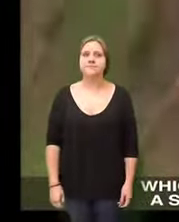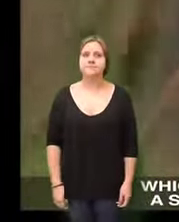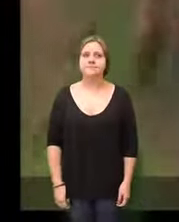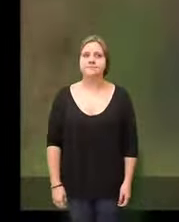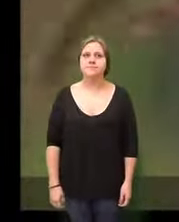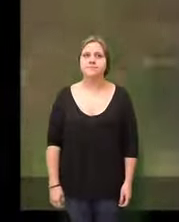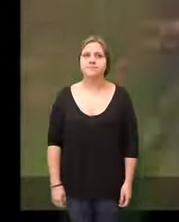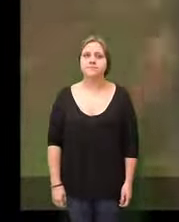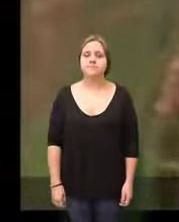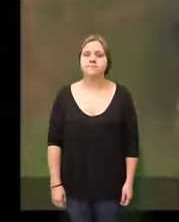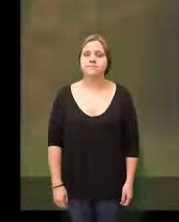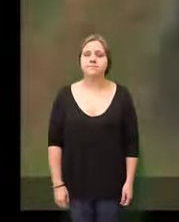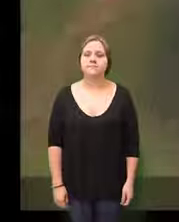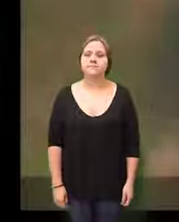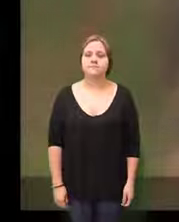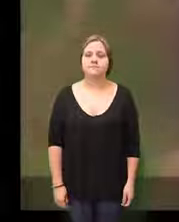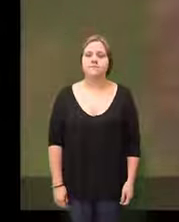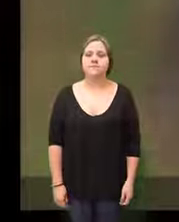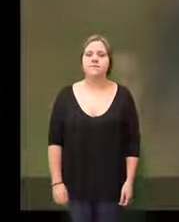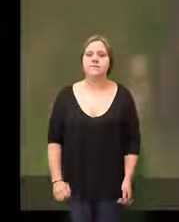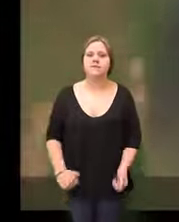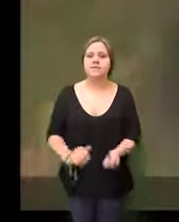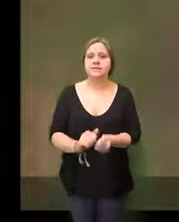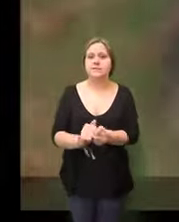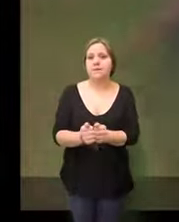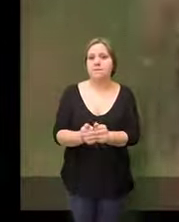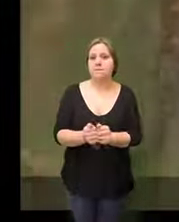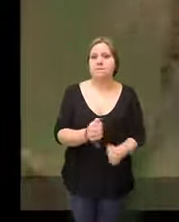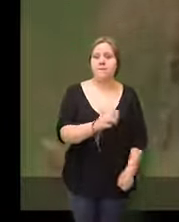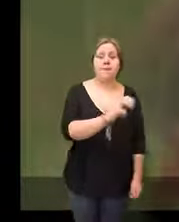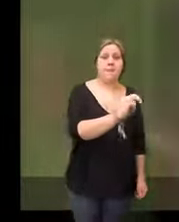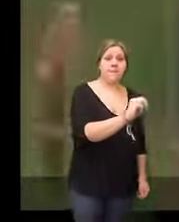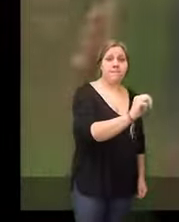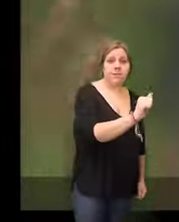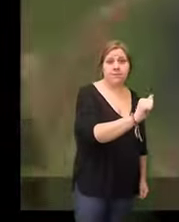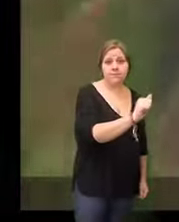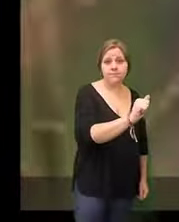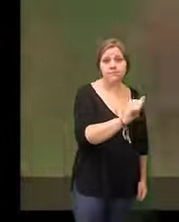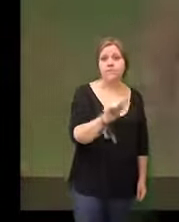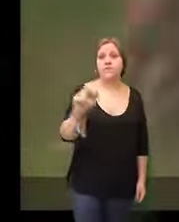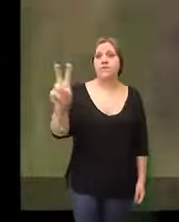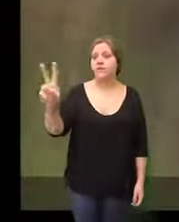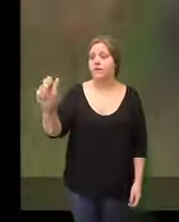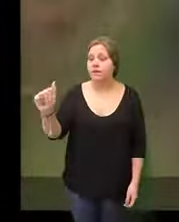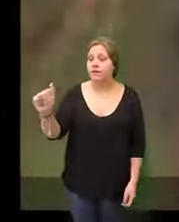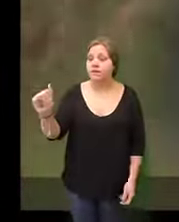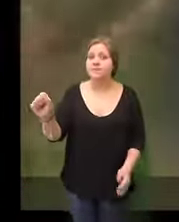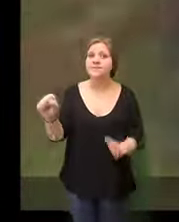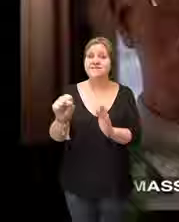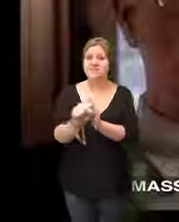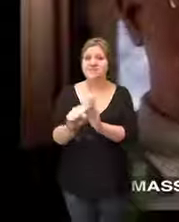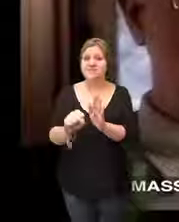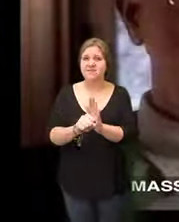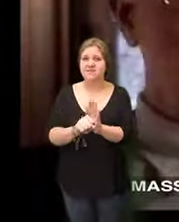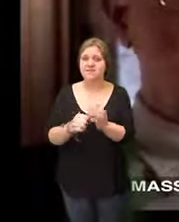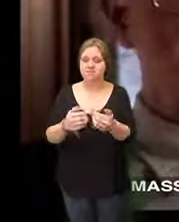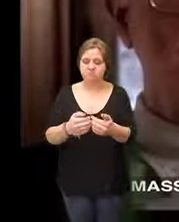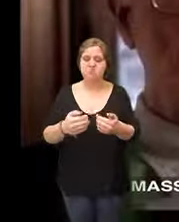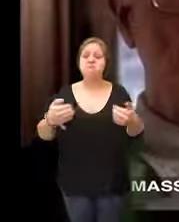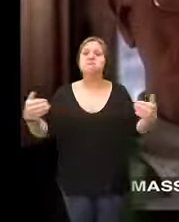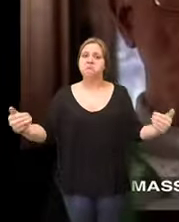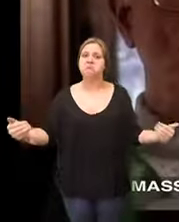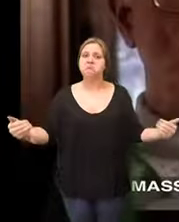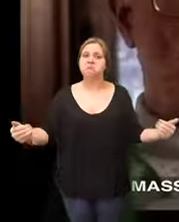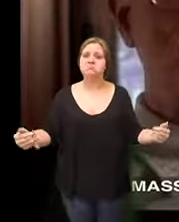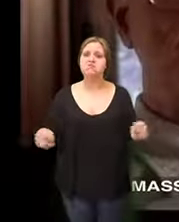kind of of of organization to bring together disparate states that's the way the United States was Massachusetts